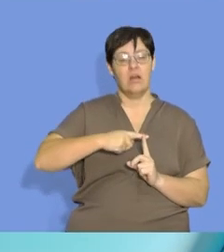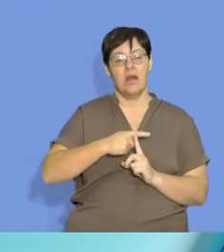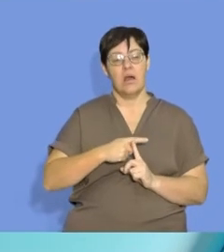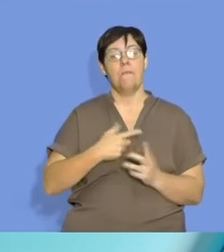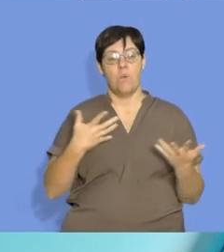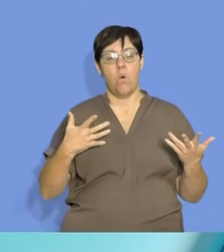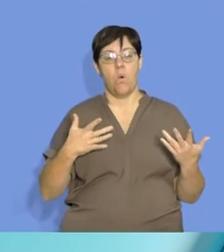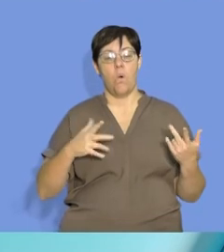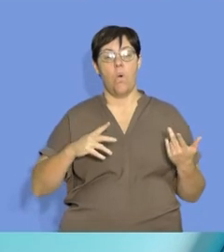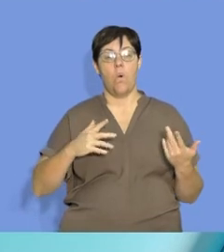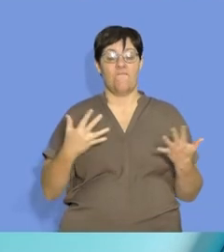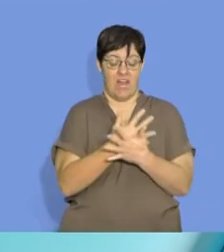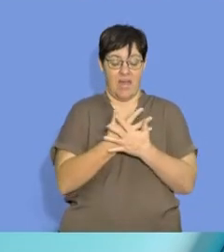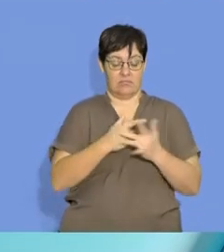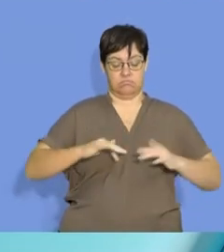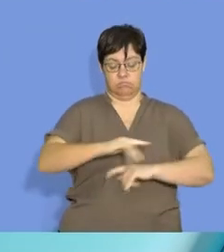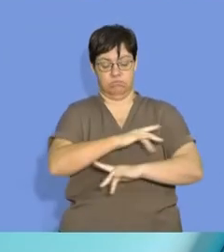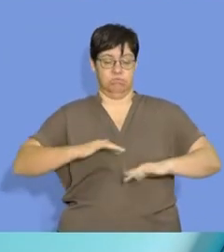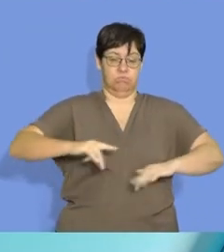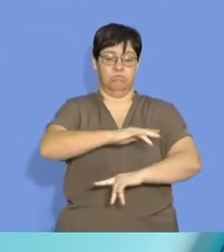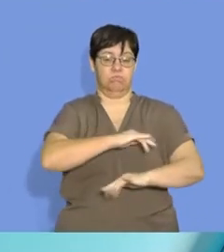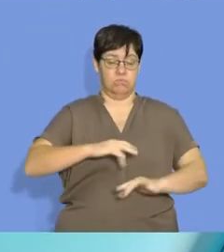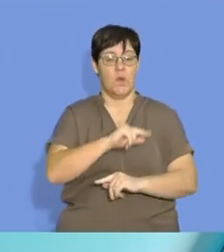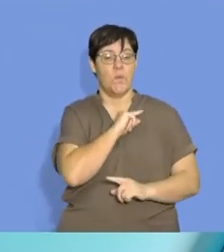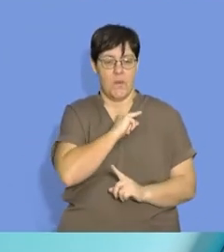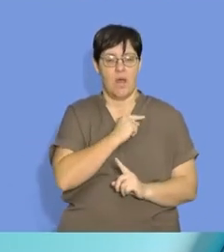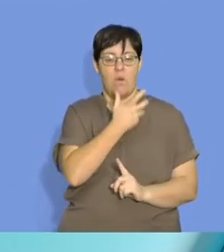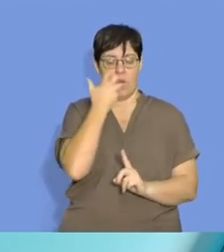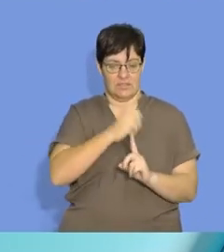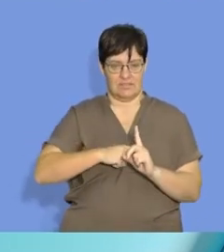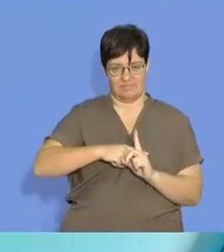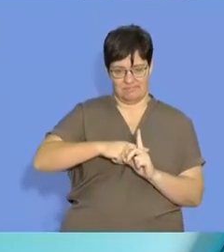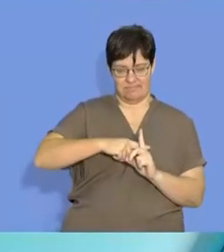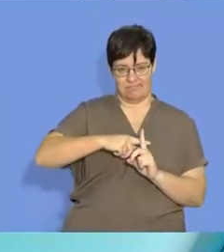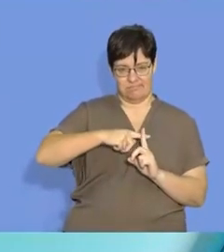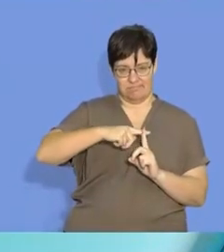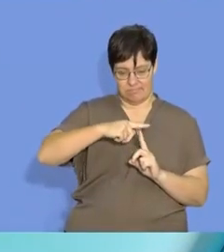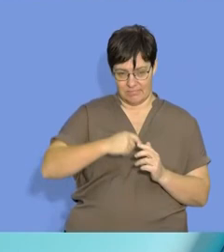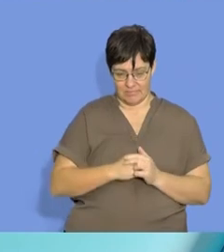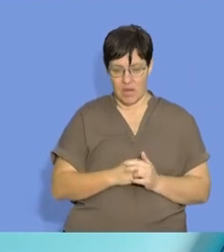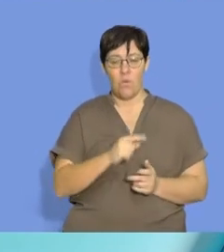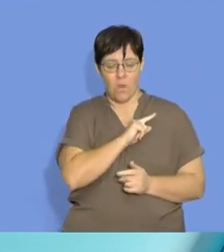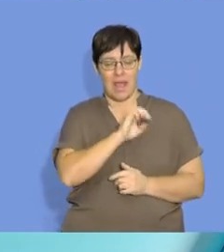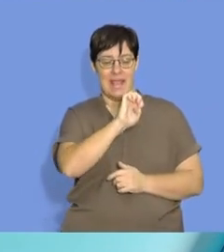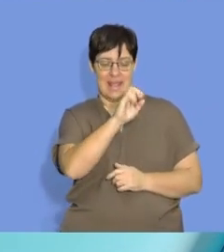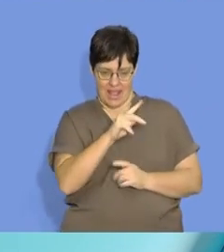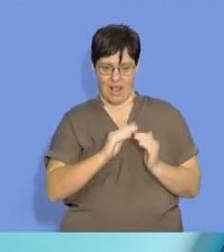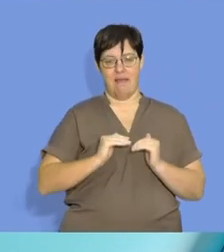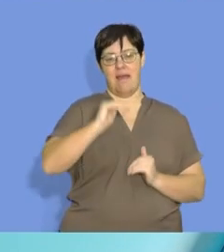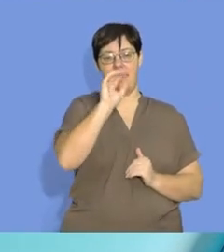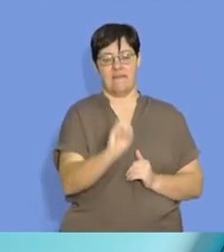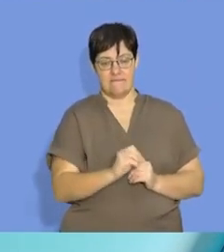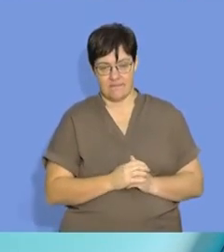the particles will move at a higher speed because of the average higher kinetic energy that the